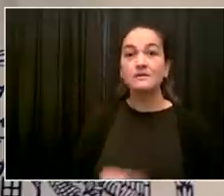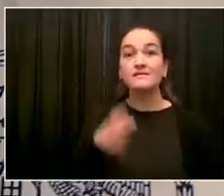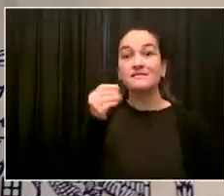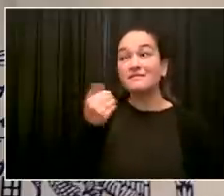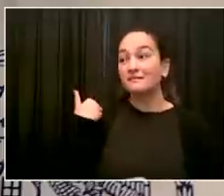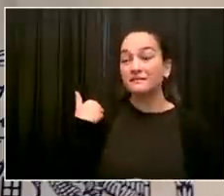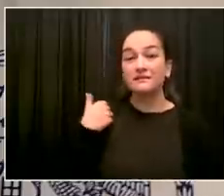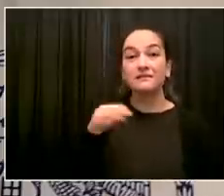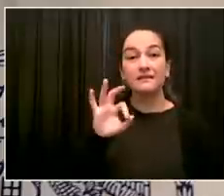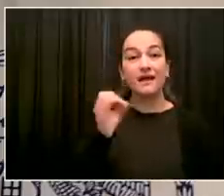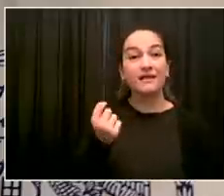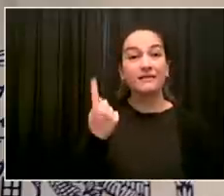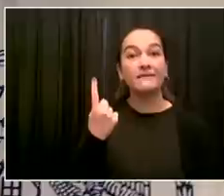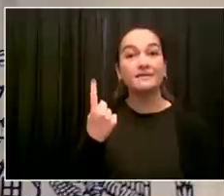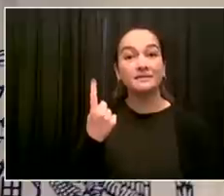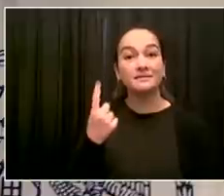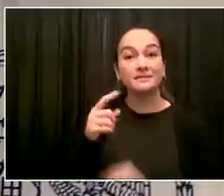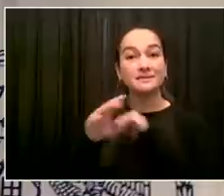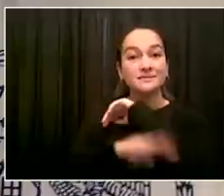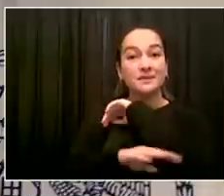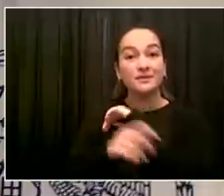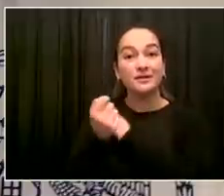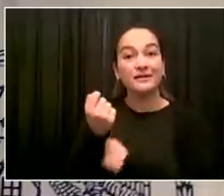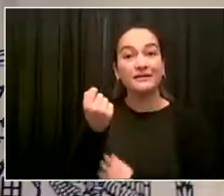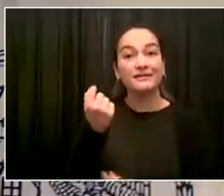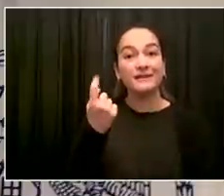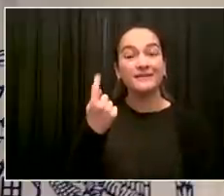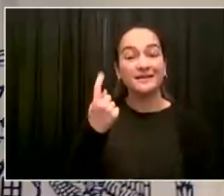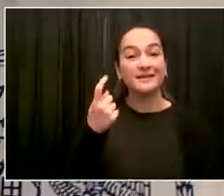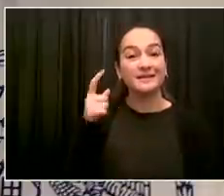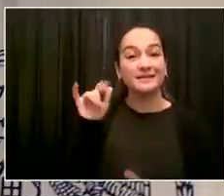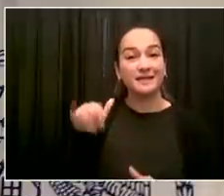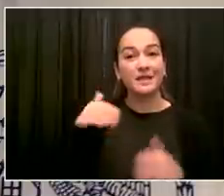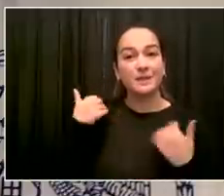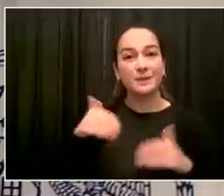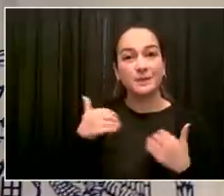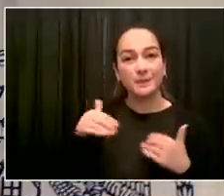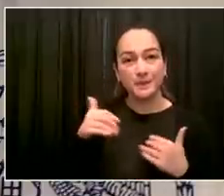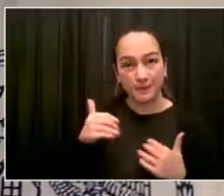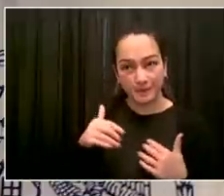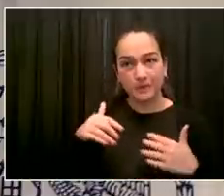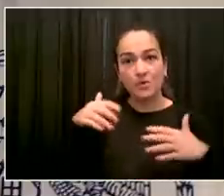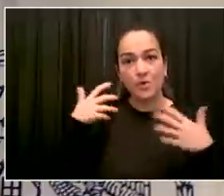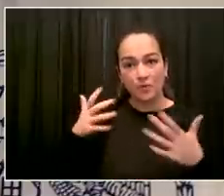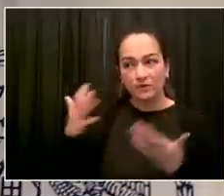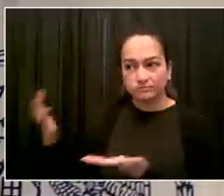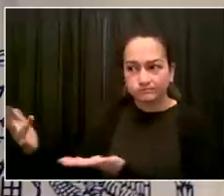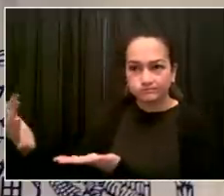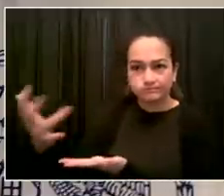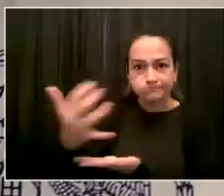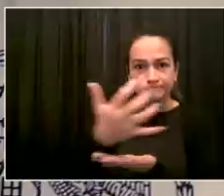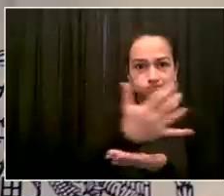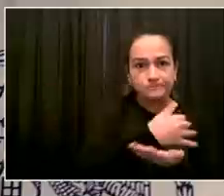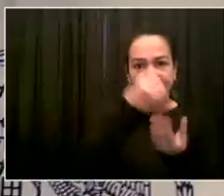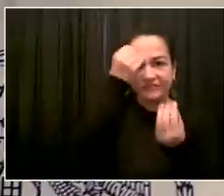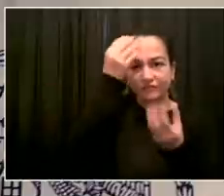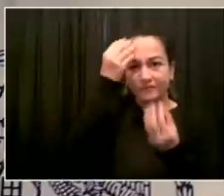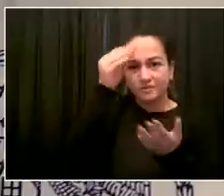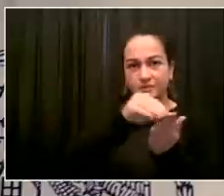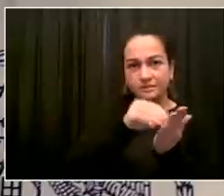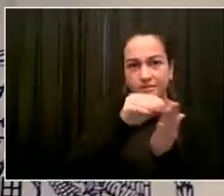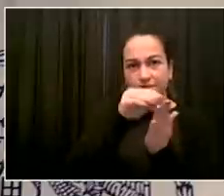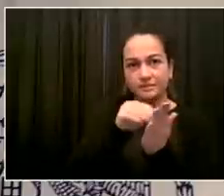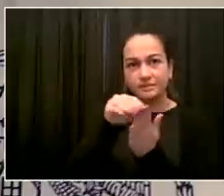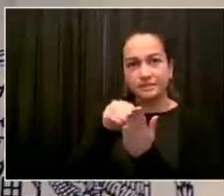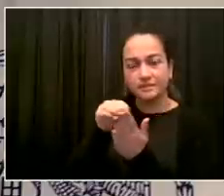intelligence gathering capacity and its own preparations to fight terrorism. It was not any disrespect for the other efforts,